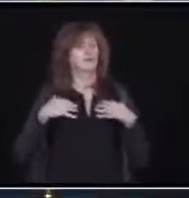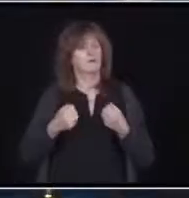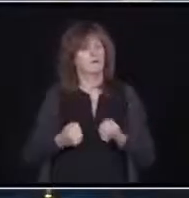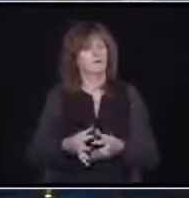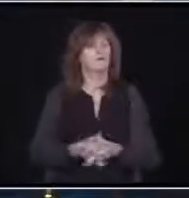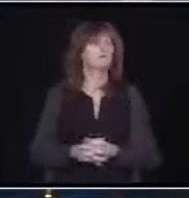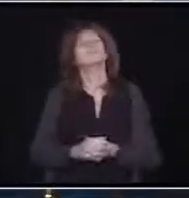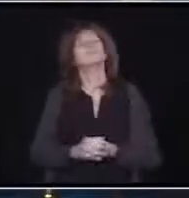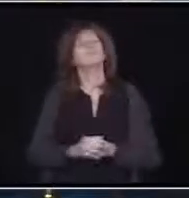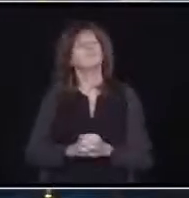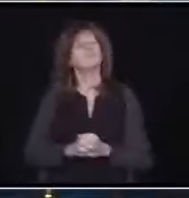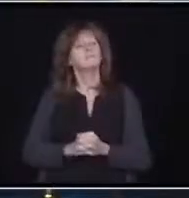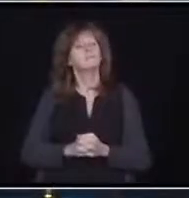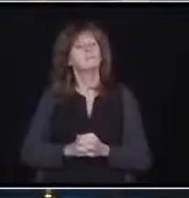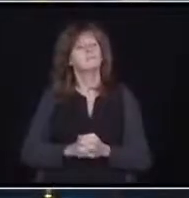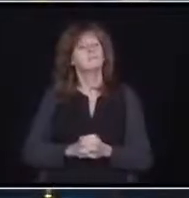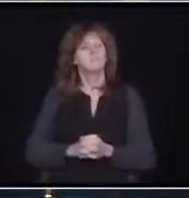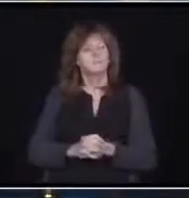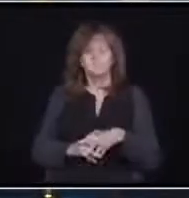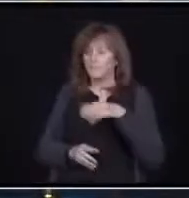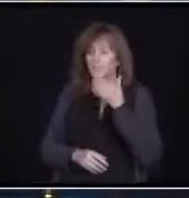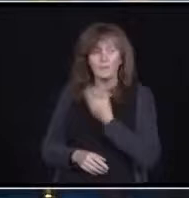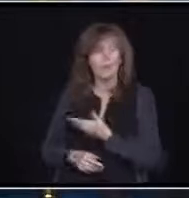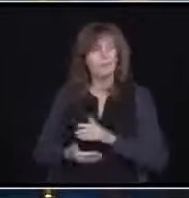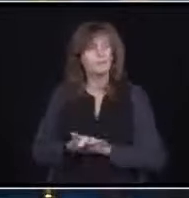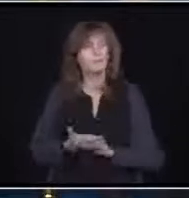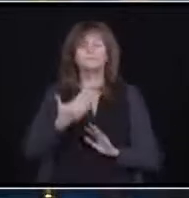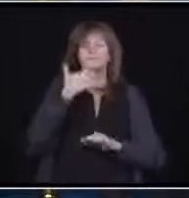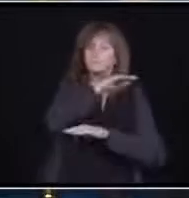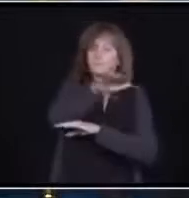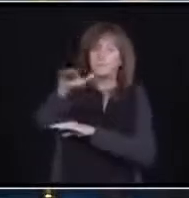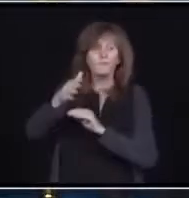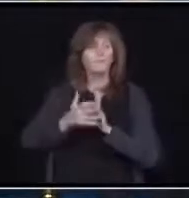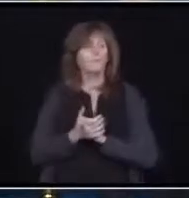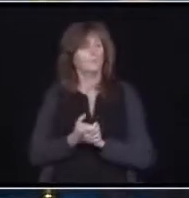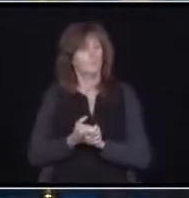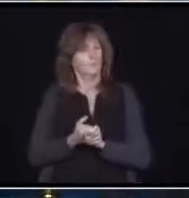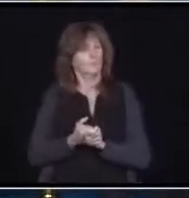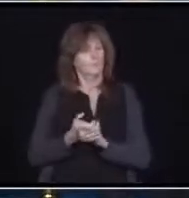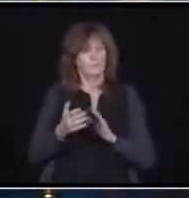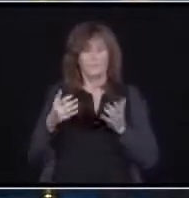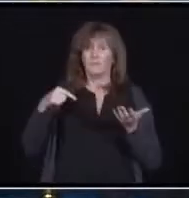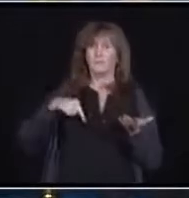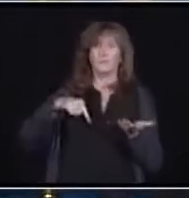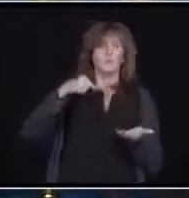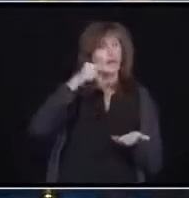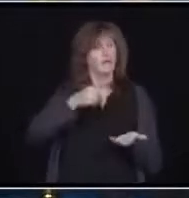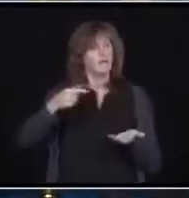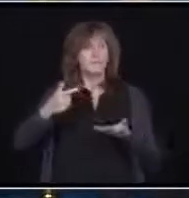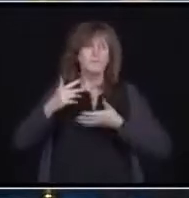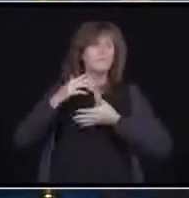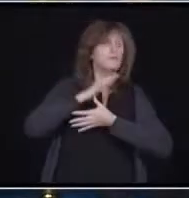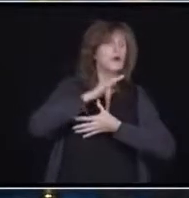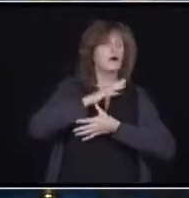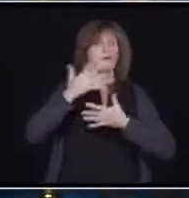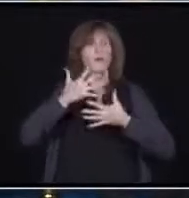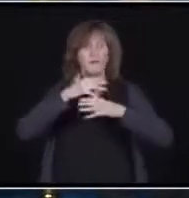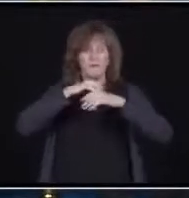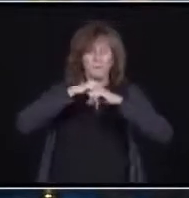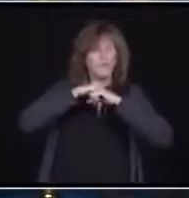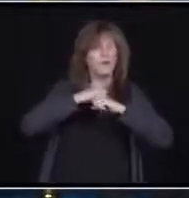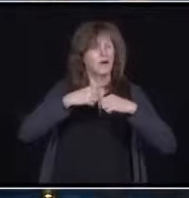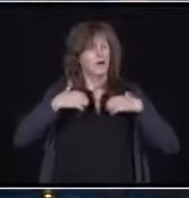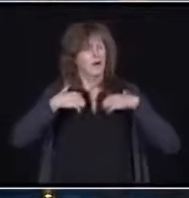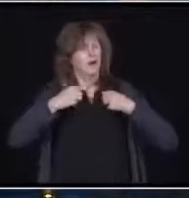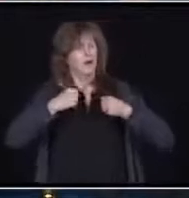Thank you, Premier and good afternoon. Our government's top priority throughout this pandemic has been to protect the health and well-being of all